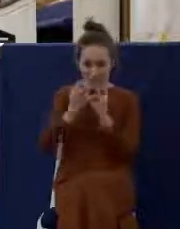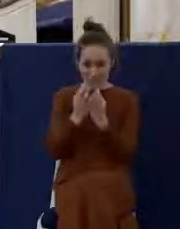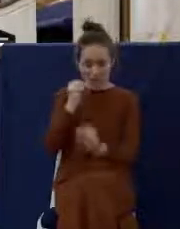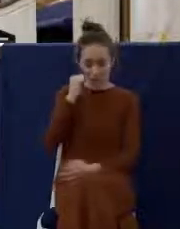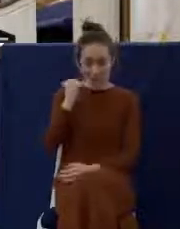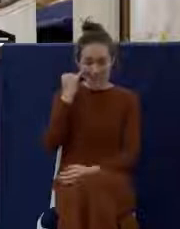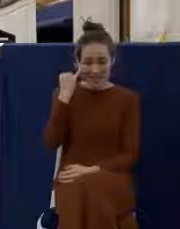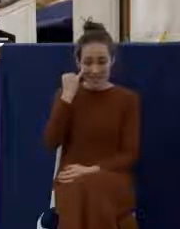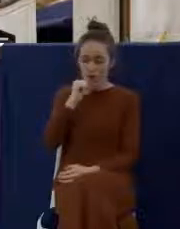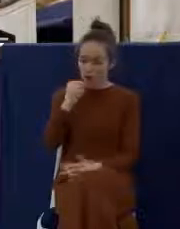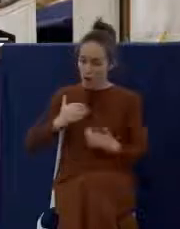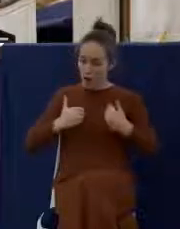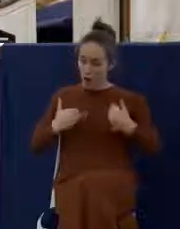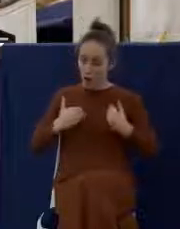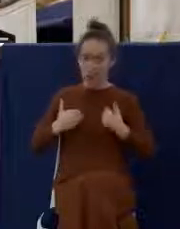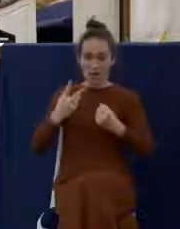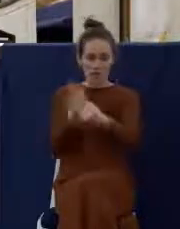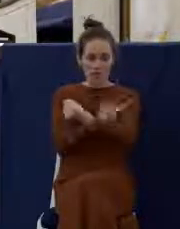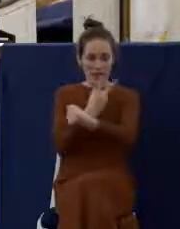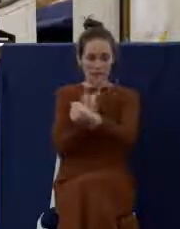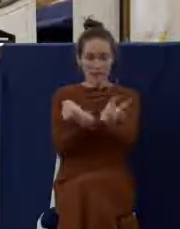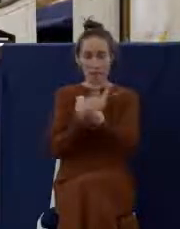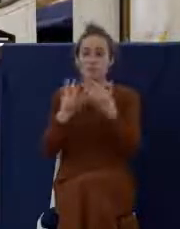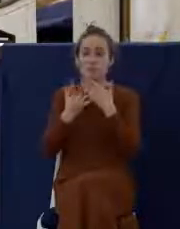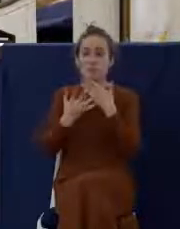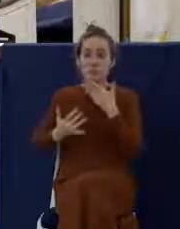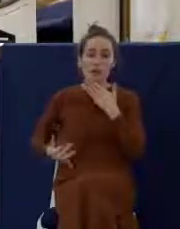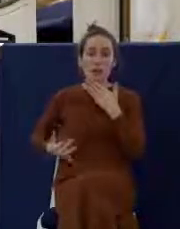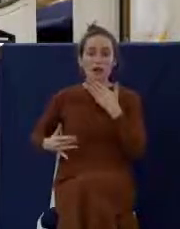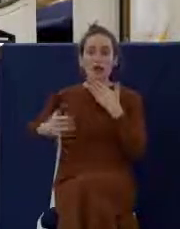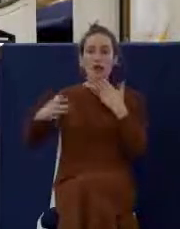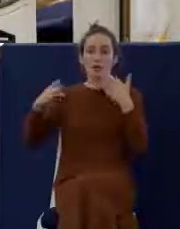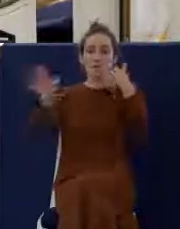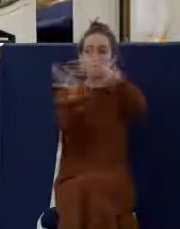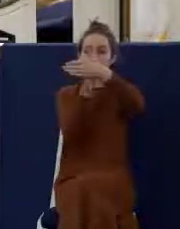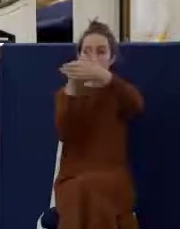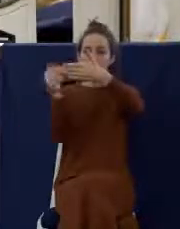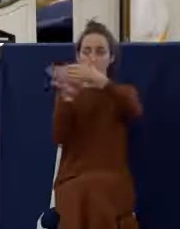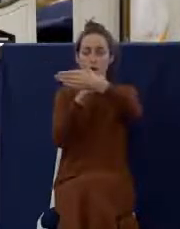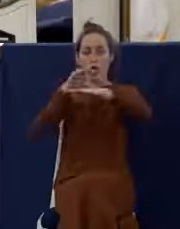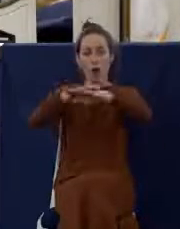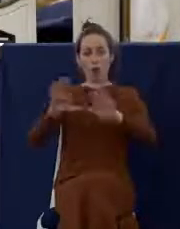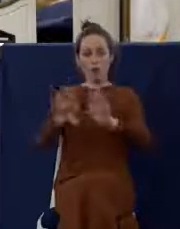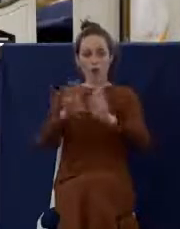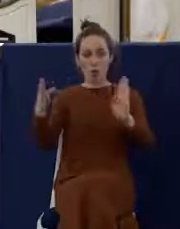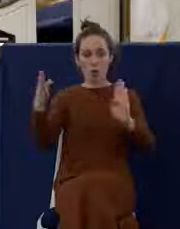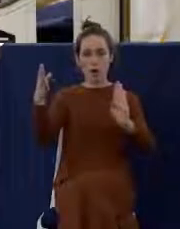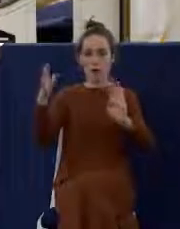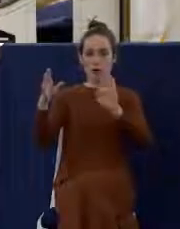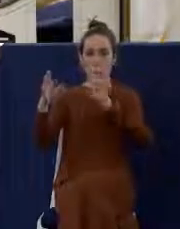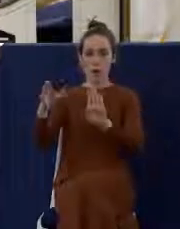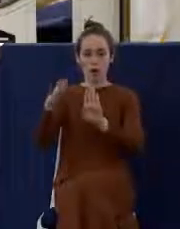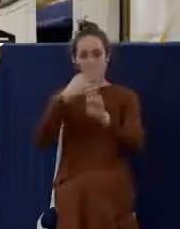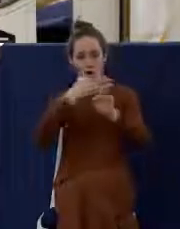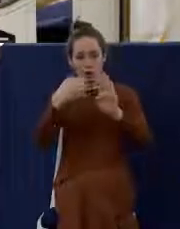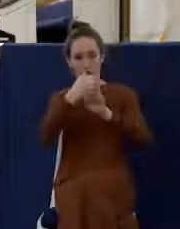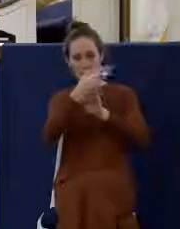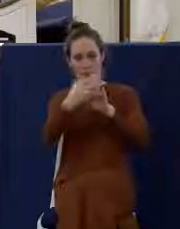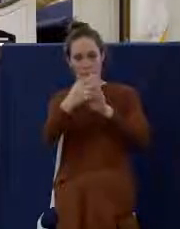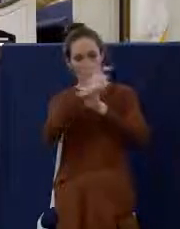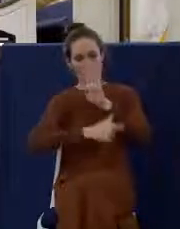lamb on their doorposts, on the top and on the sides, that if you don't have that, all the firstborn